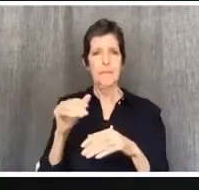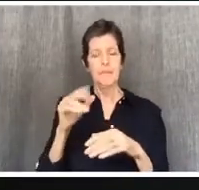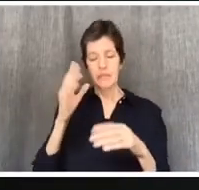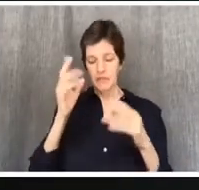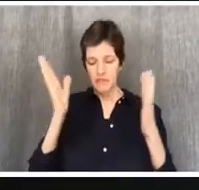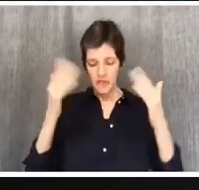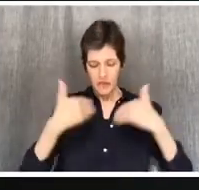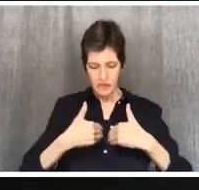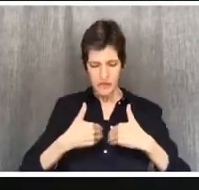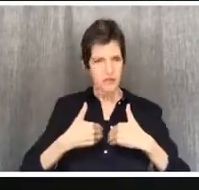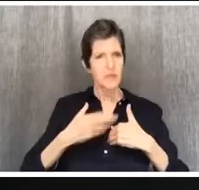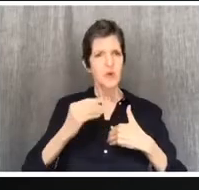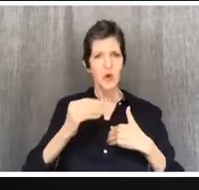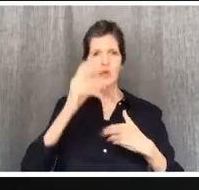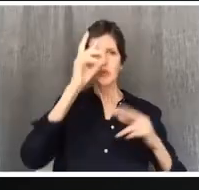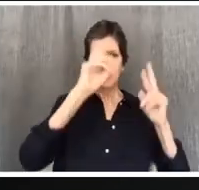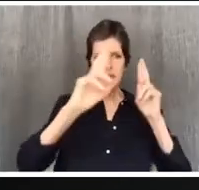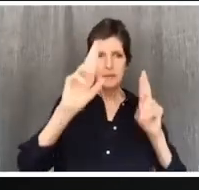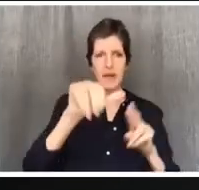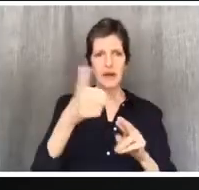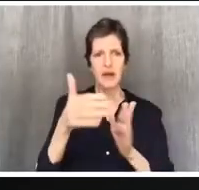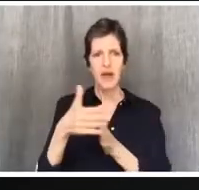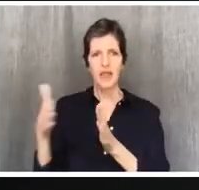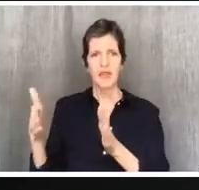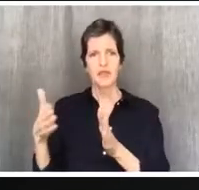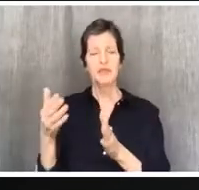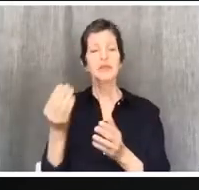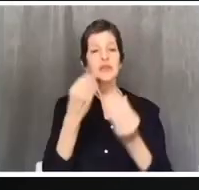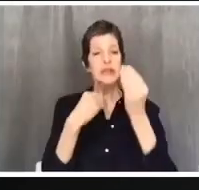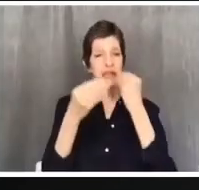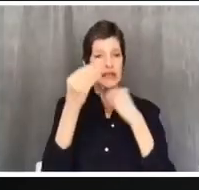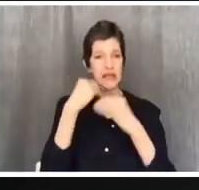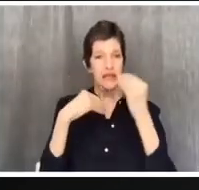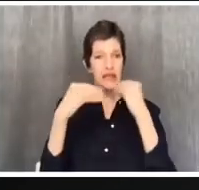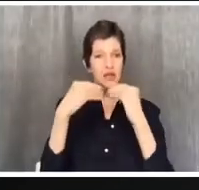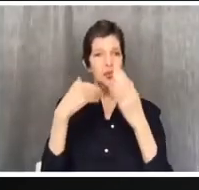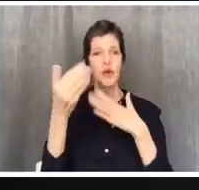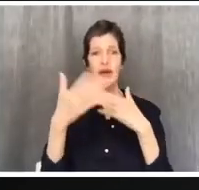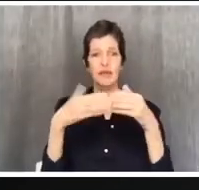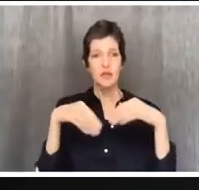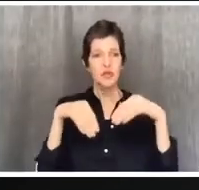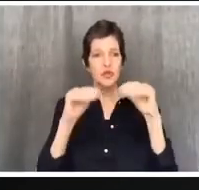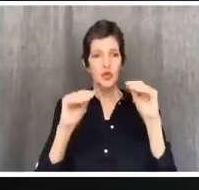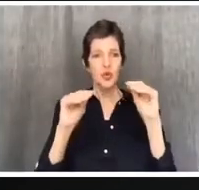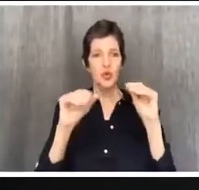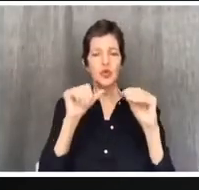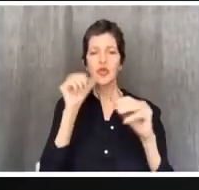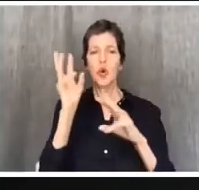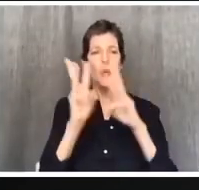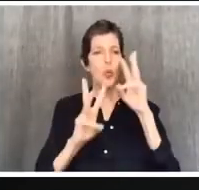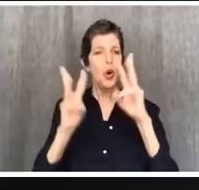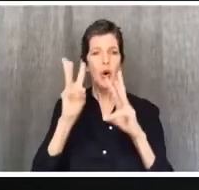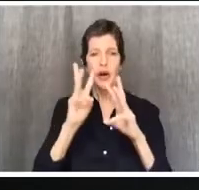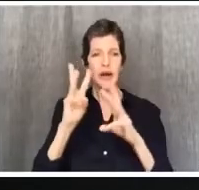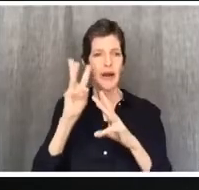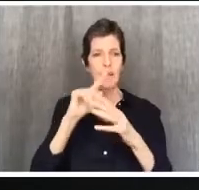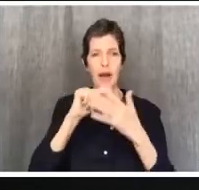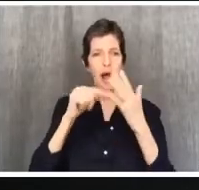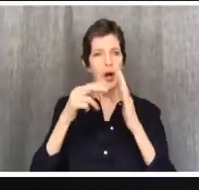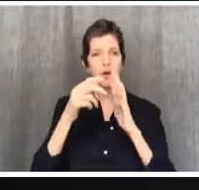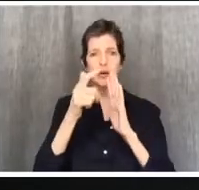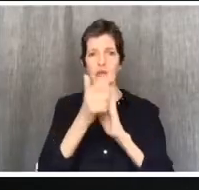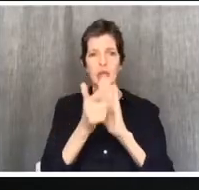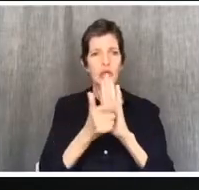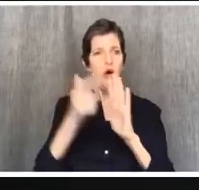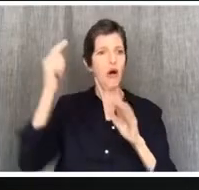whatever is sold in the meat market without raising any question on the ground of conscience. For the earth is the Lord's and the